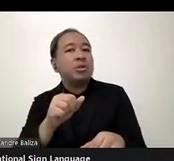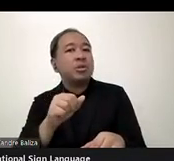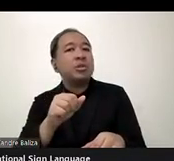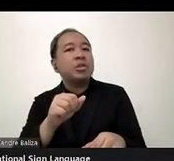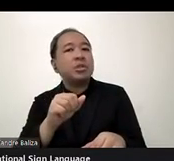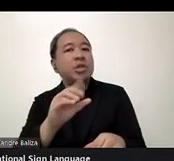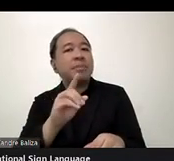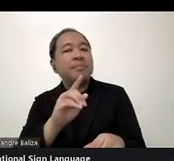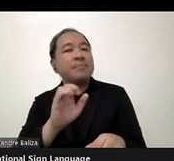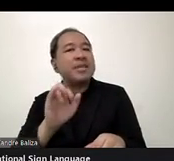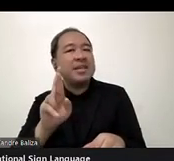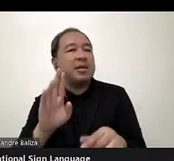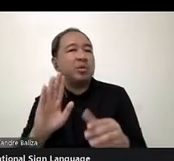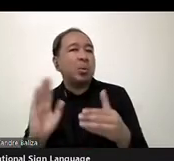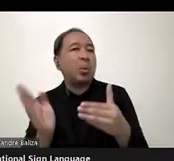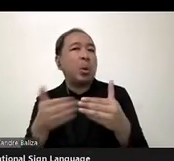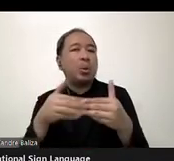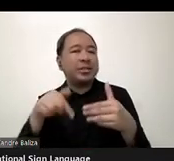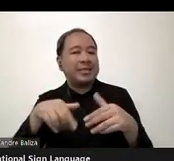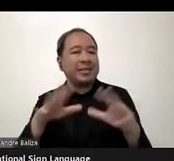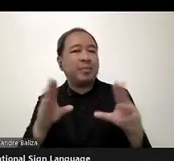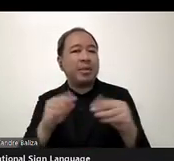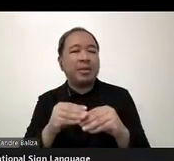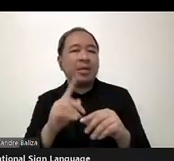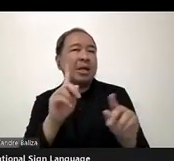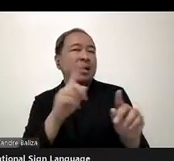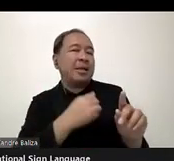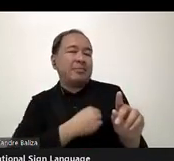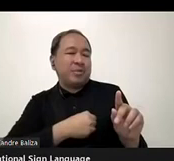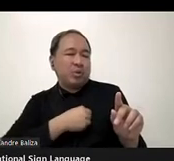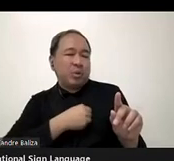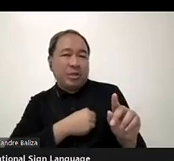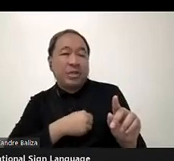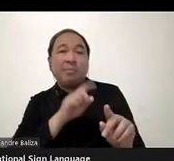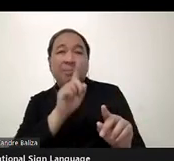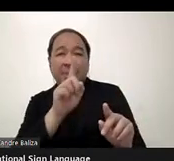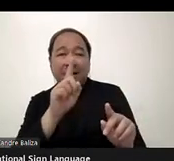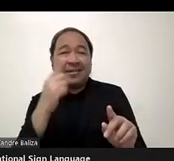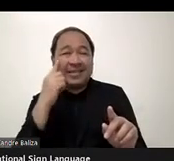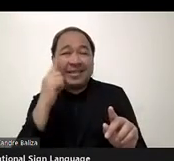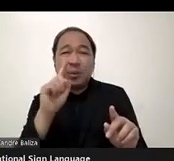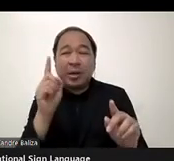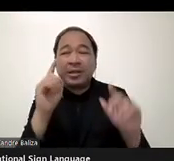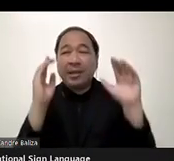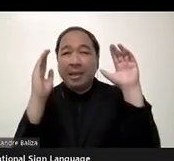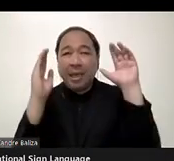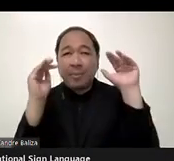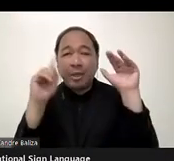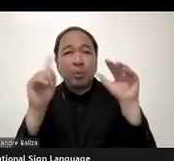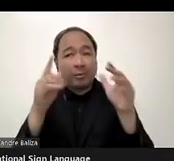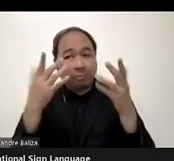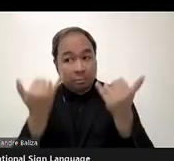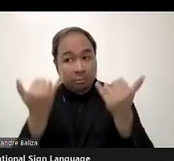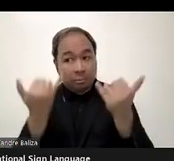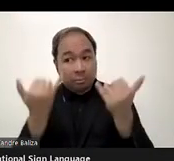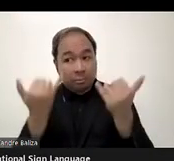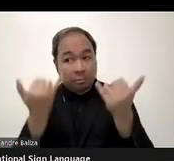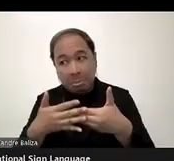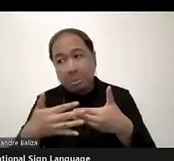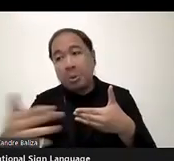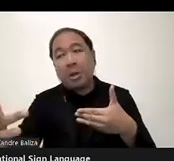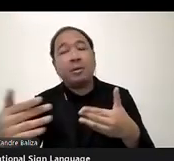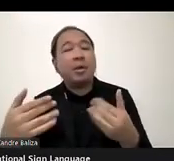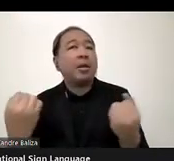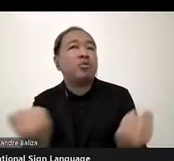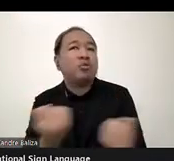sorry, but I'm really expecting what you are doing from now on. Yes, thank you very much. I will